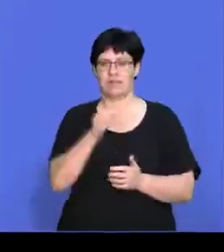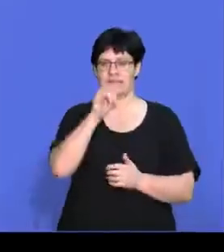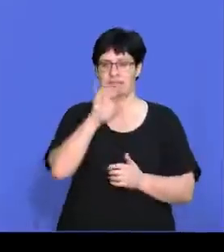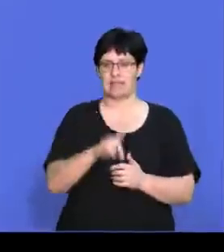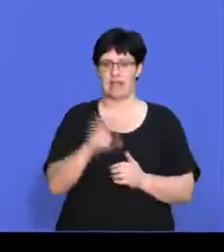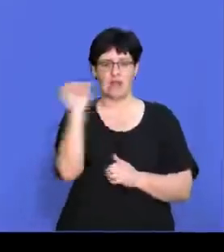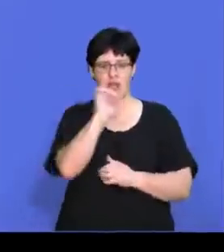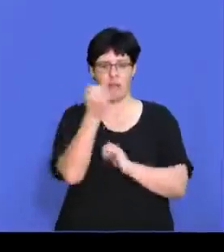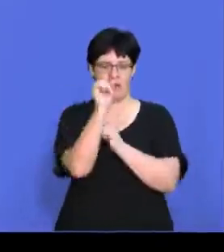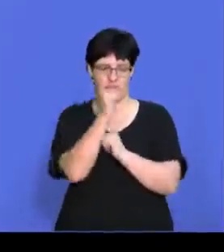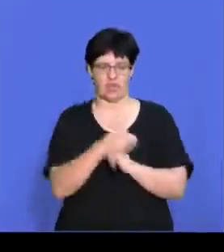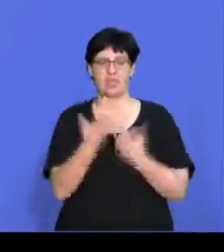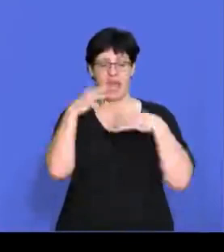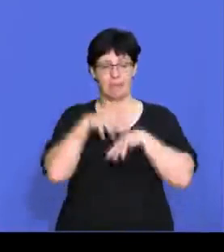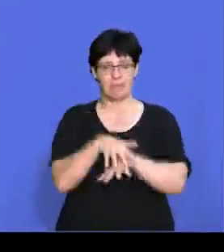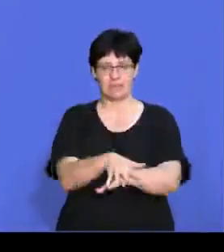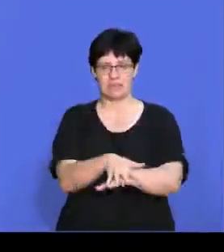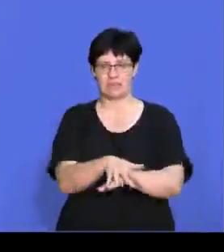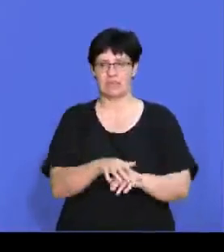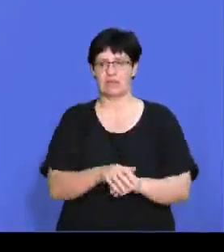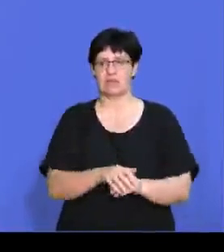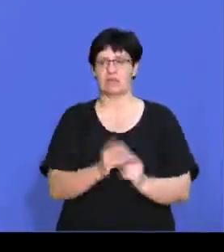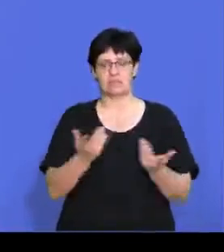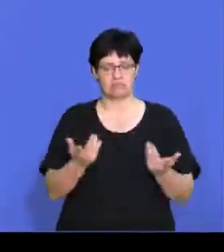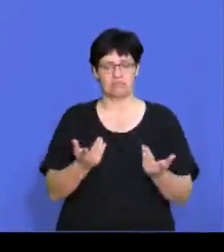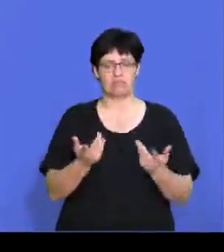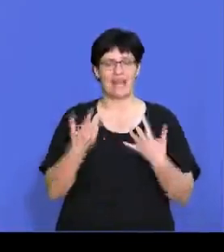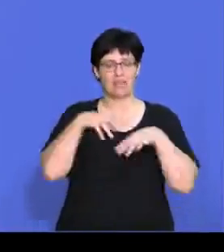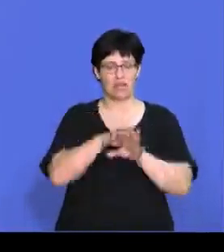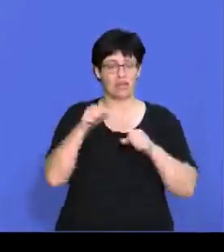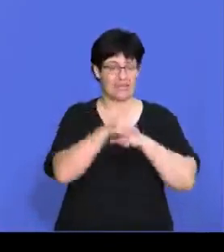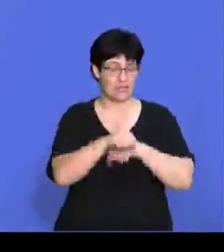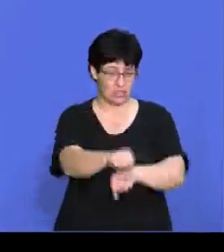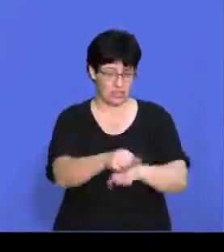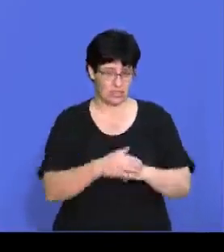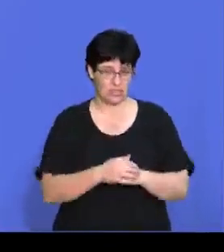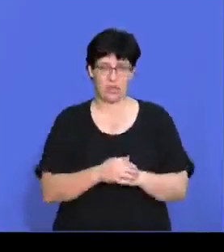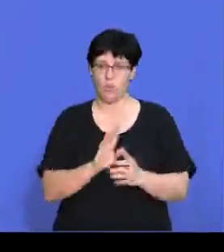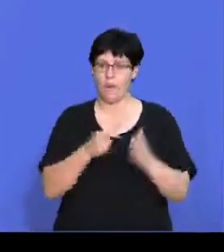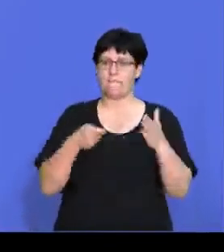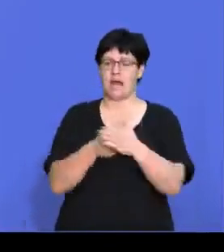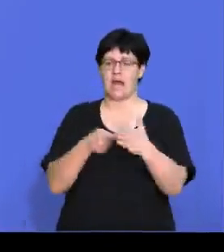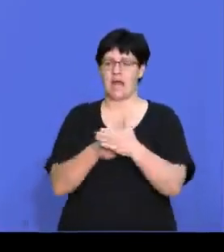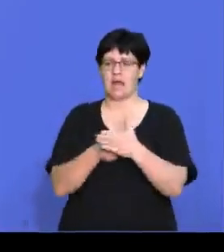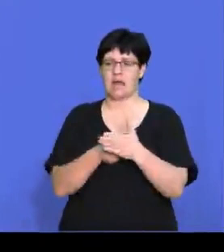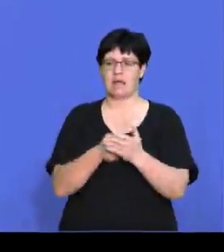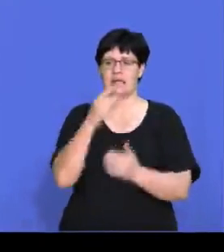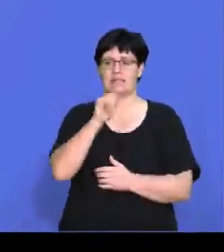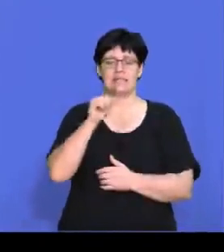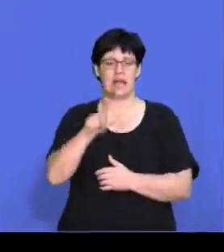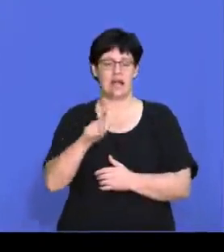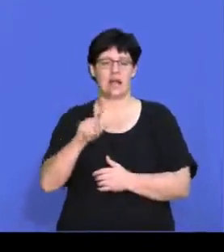Teddy's car manufacturers. They implemented a certain integration strategy when they bought